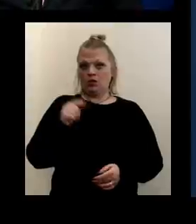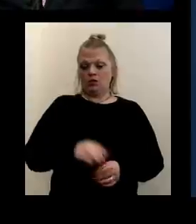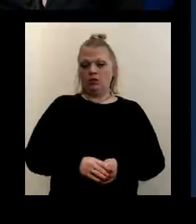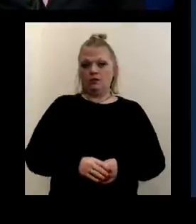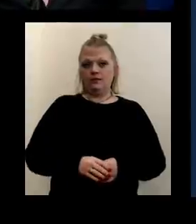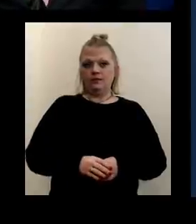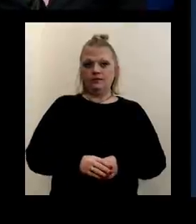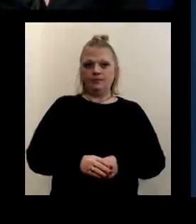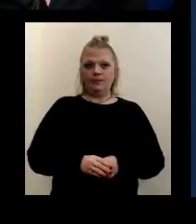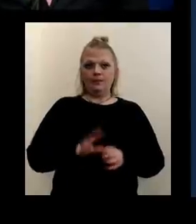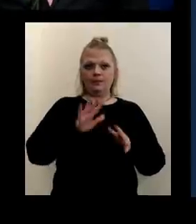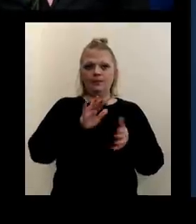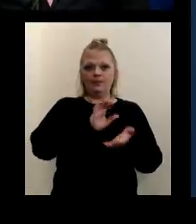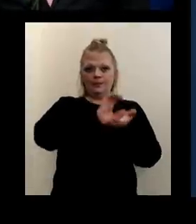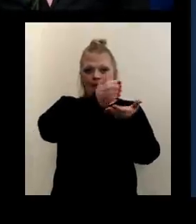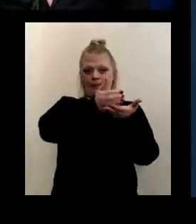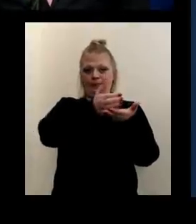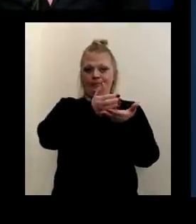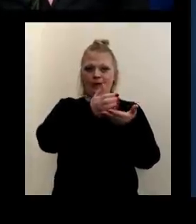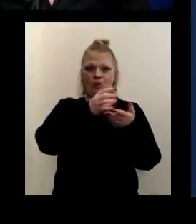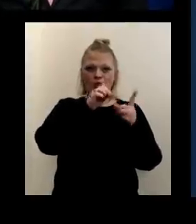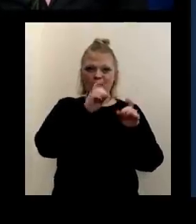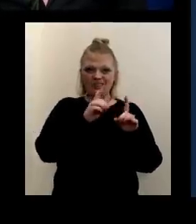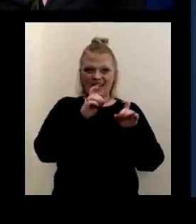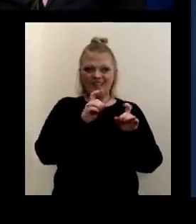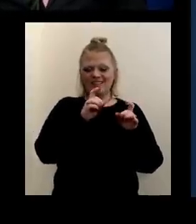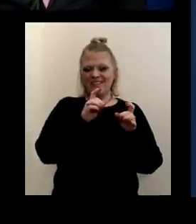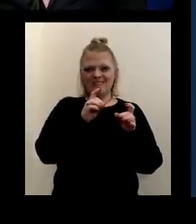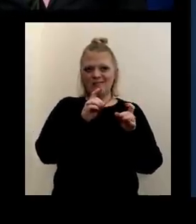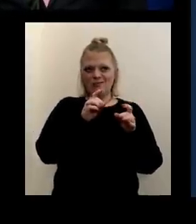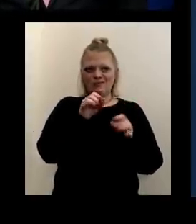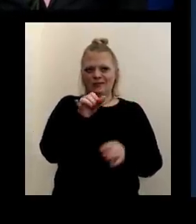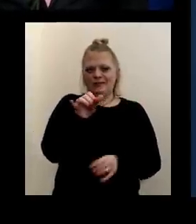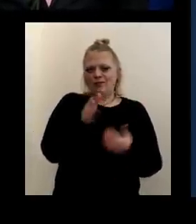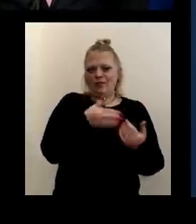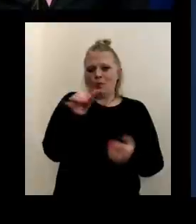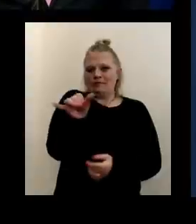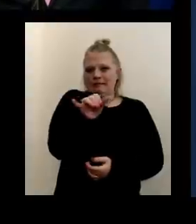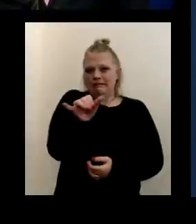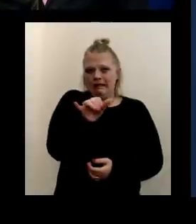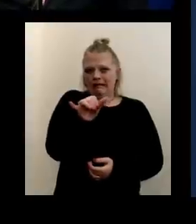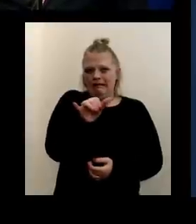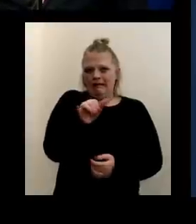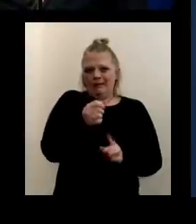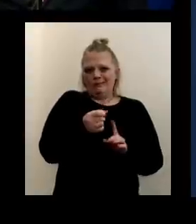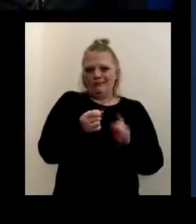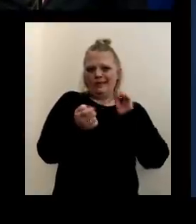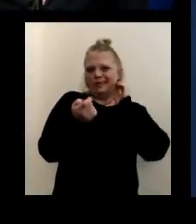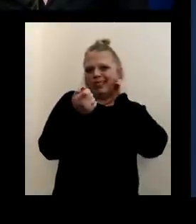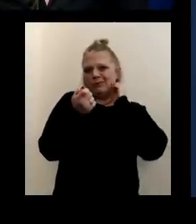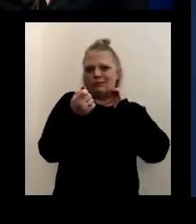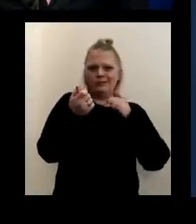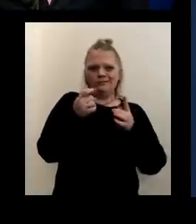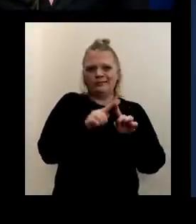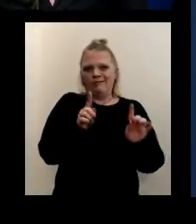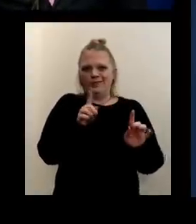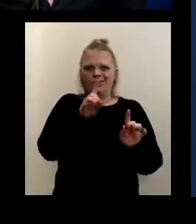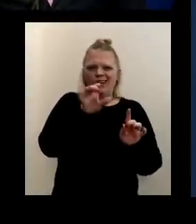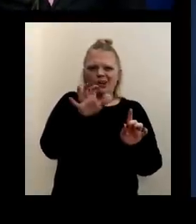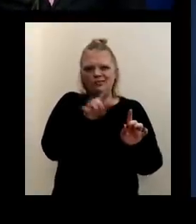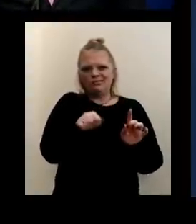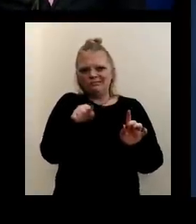The amount of tests were almost identical. It was only off by a couple hundred, but the confirmed cases rose. From 3